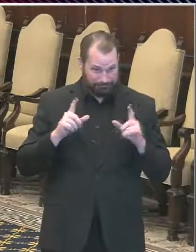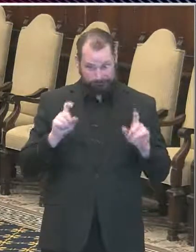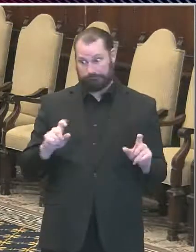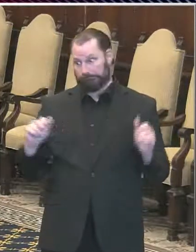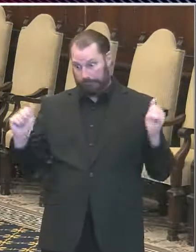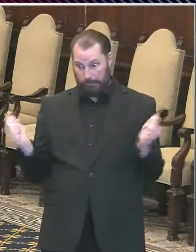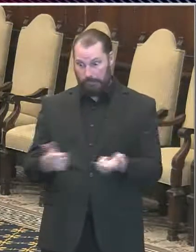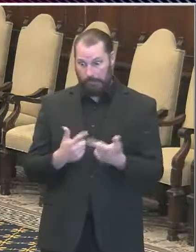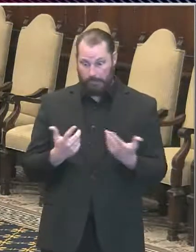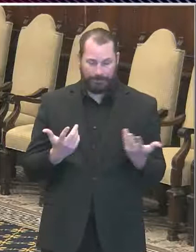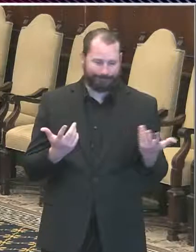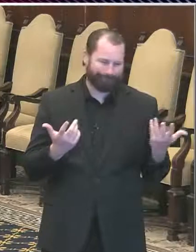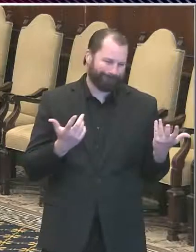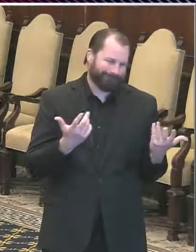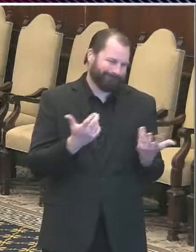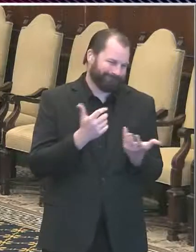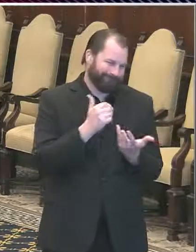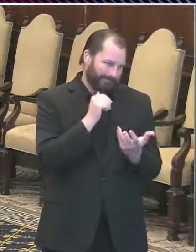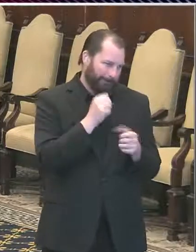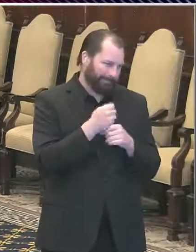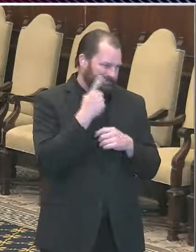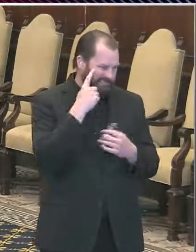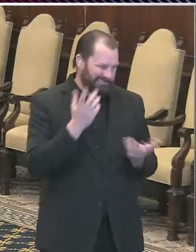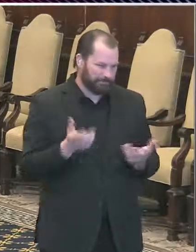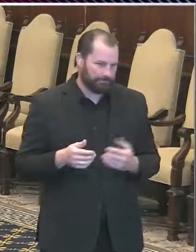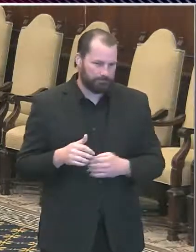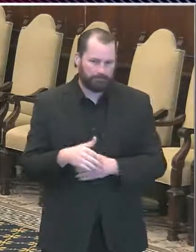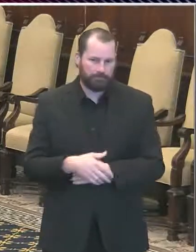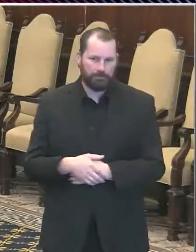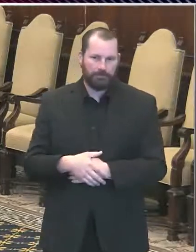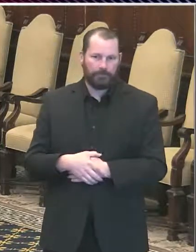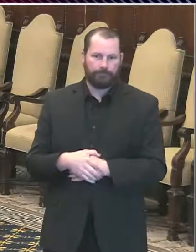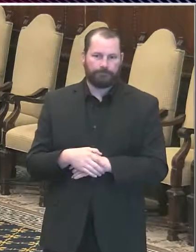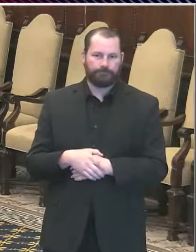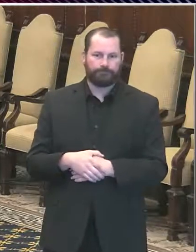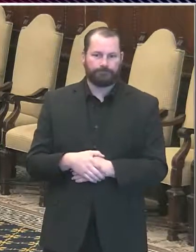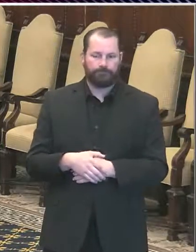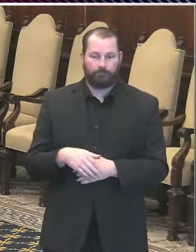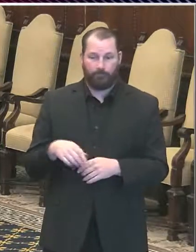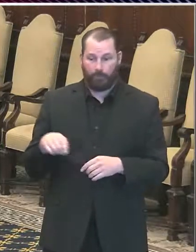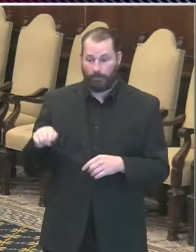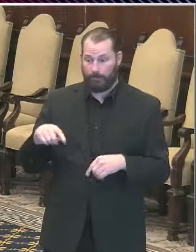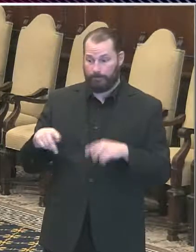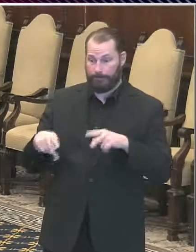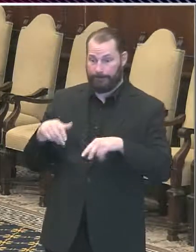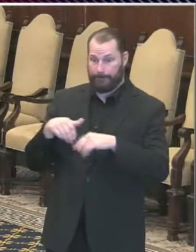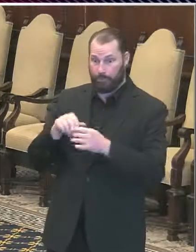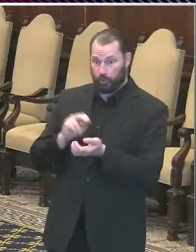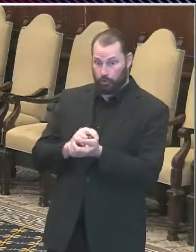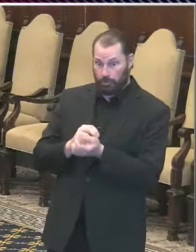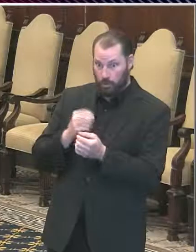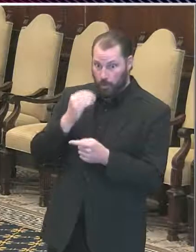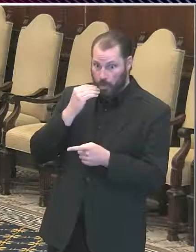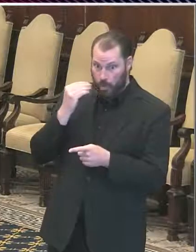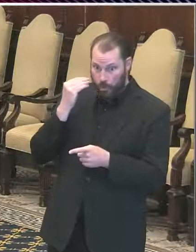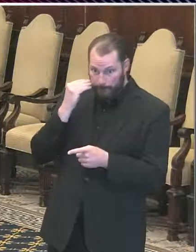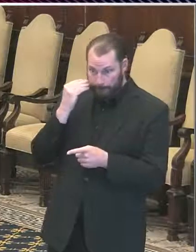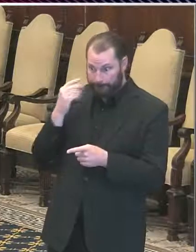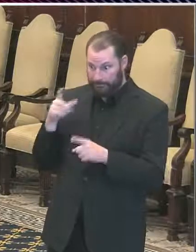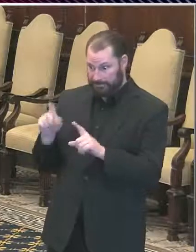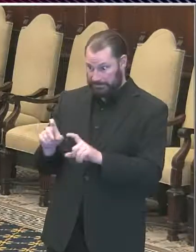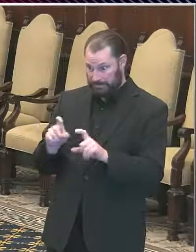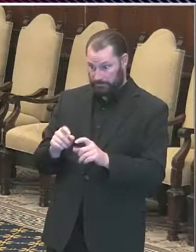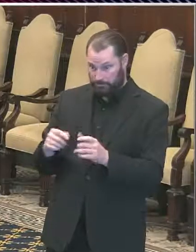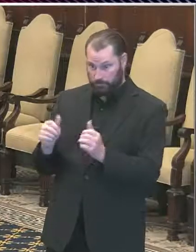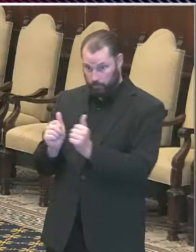people in nursing homes being tested whether they're symptomatic or not? So that's changing. Up until now, nursing homes have tested people